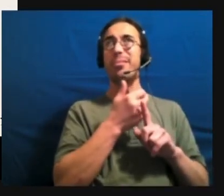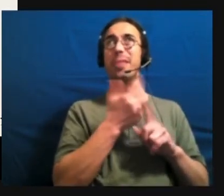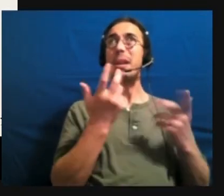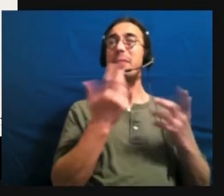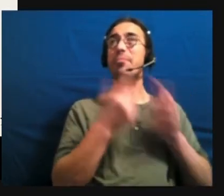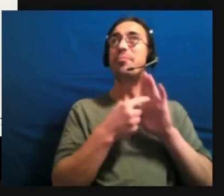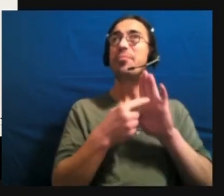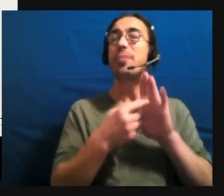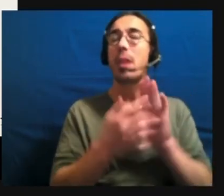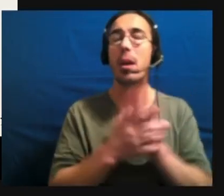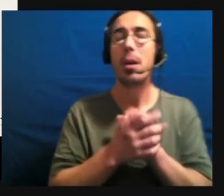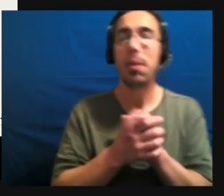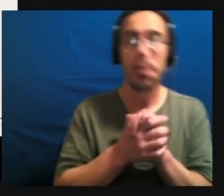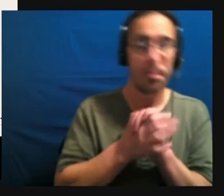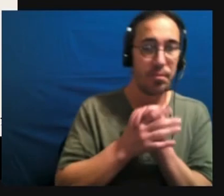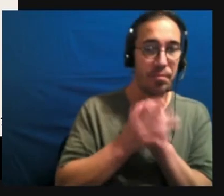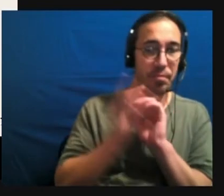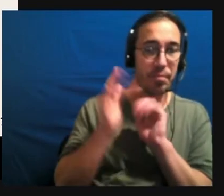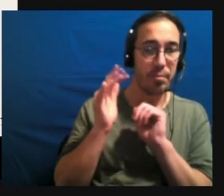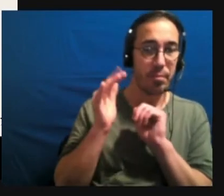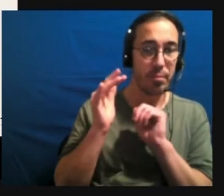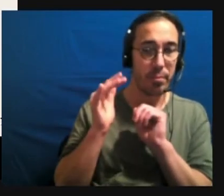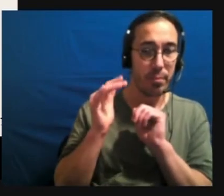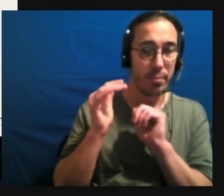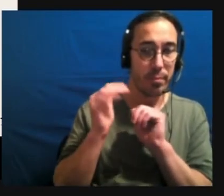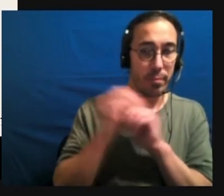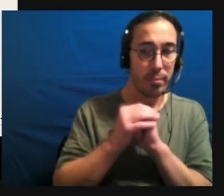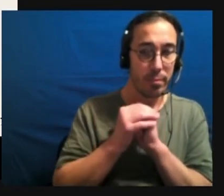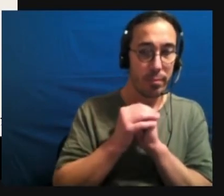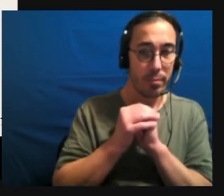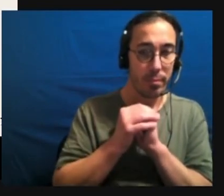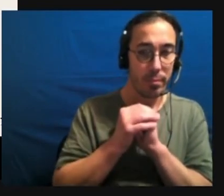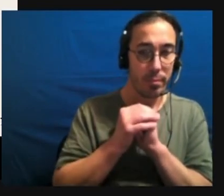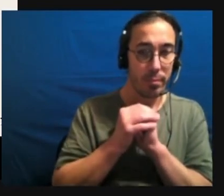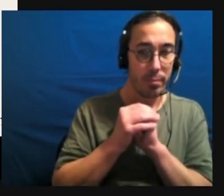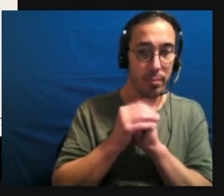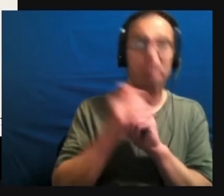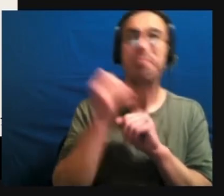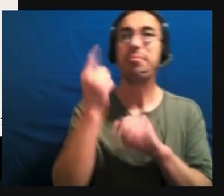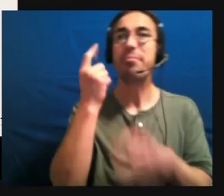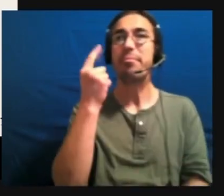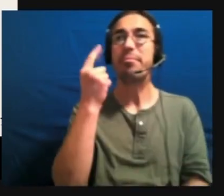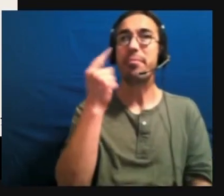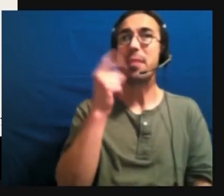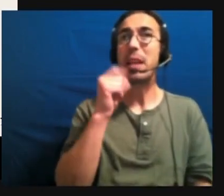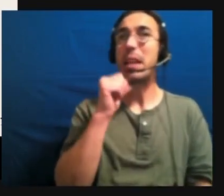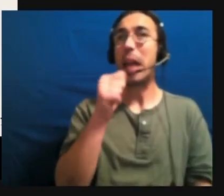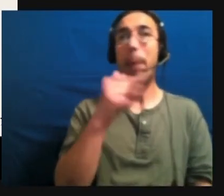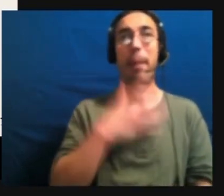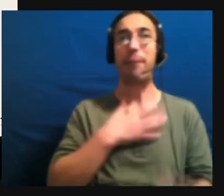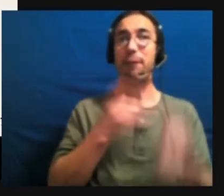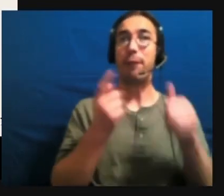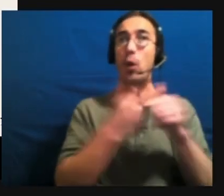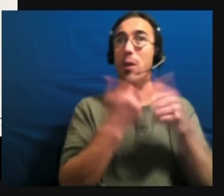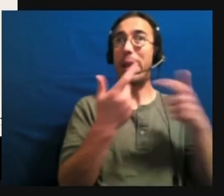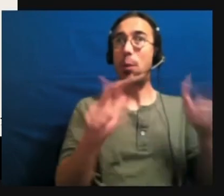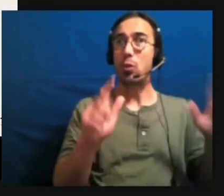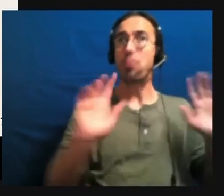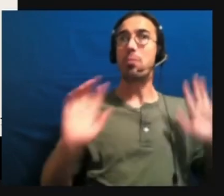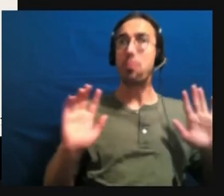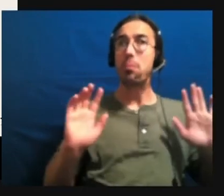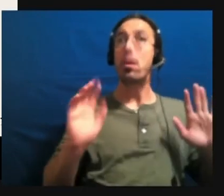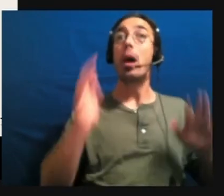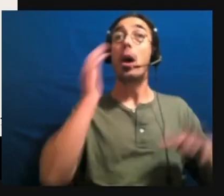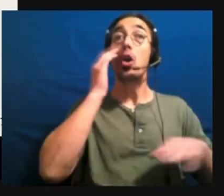it comes from the fact that it's not my first language. Um, even though English